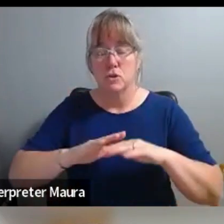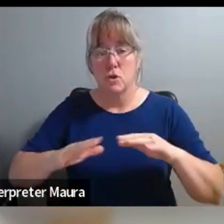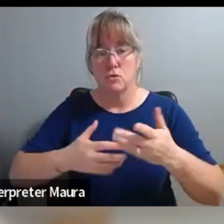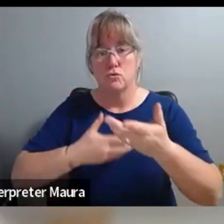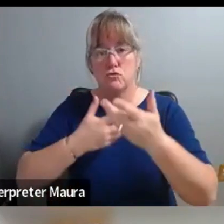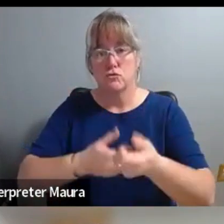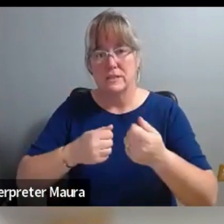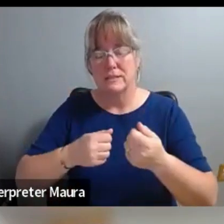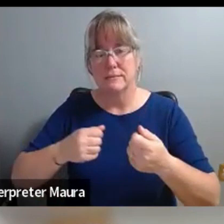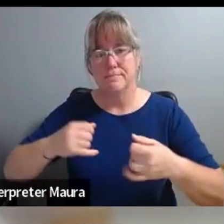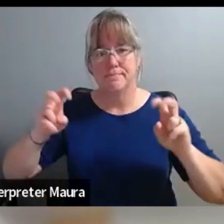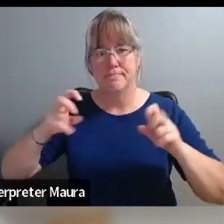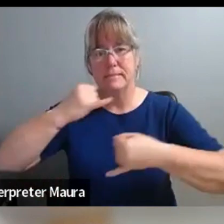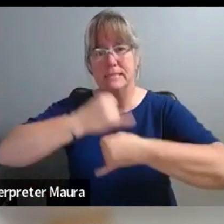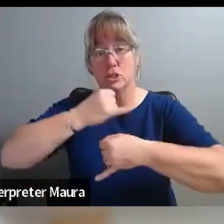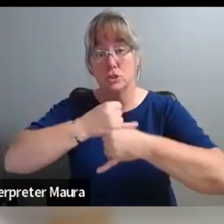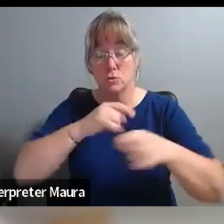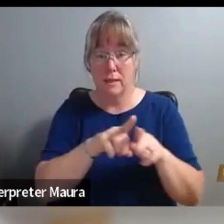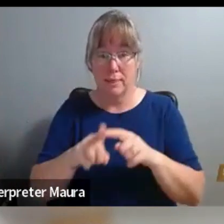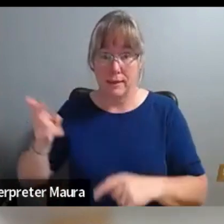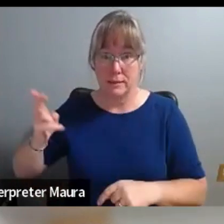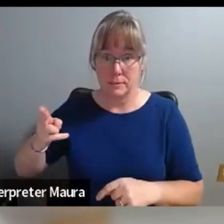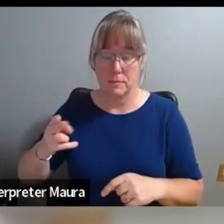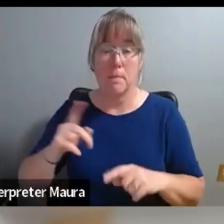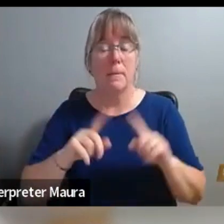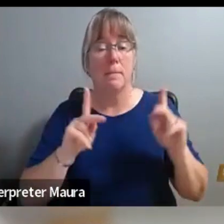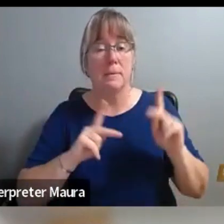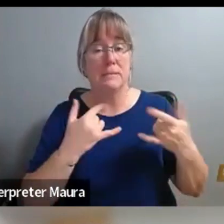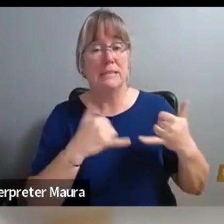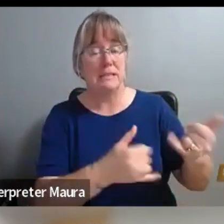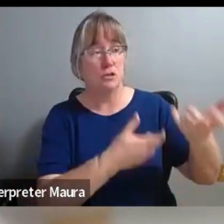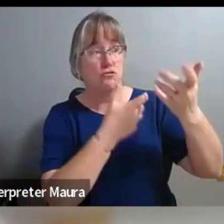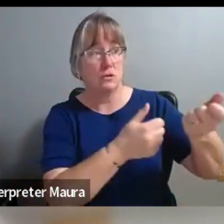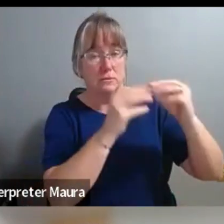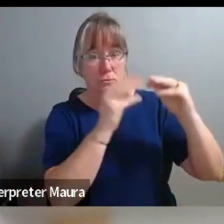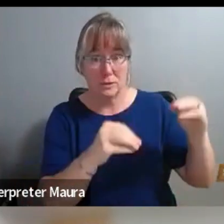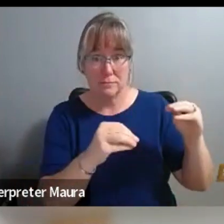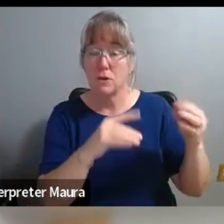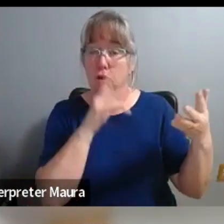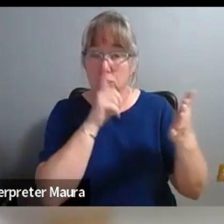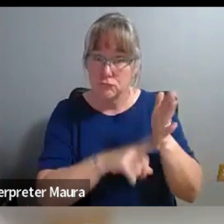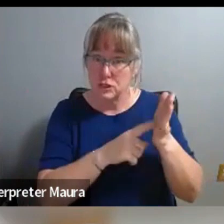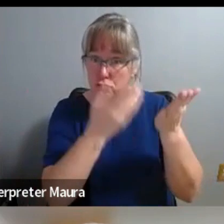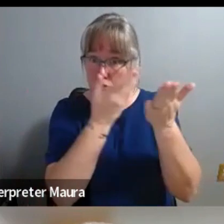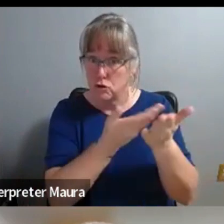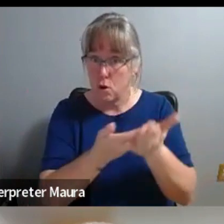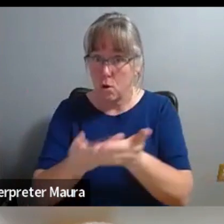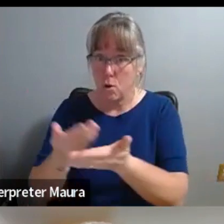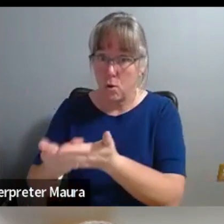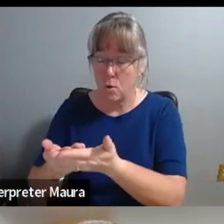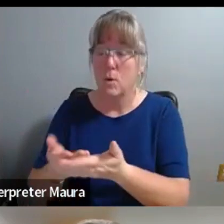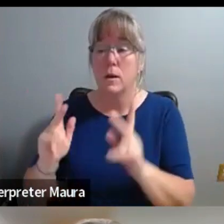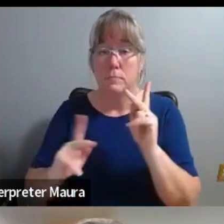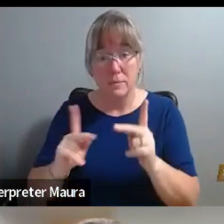in the way that they once did, but people still trust museums. Studies have shown that people still generally